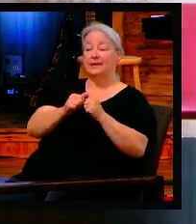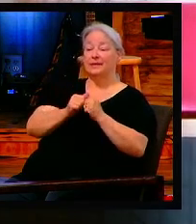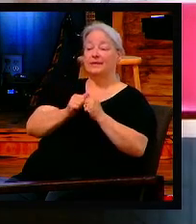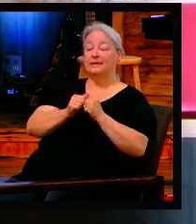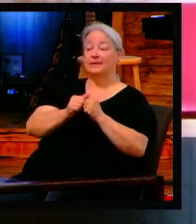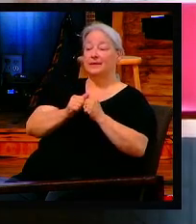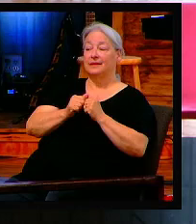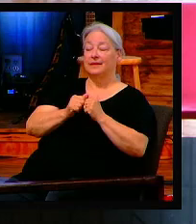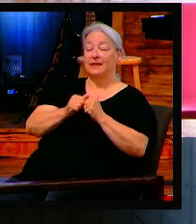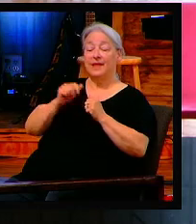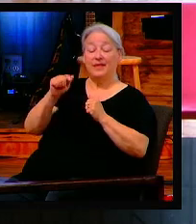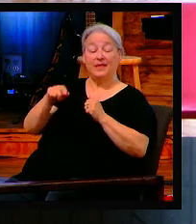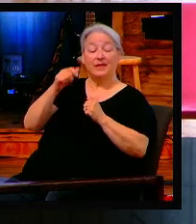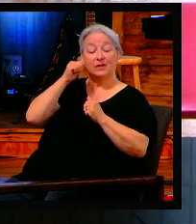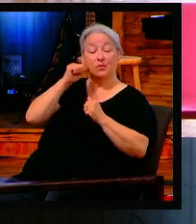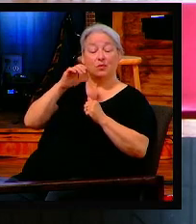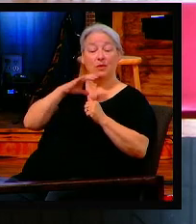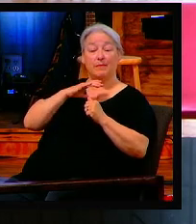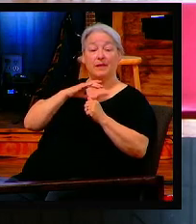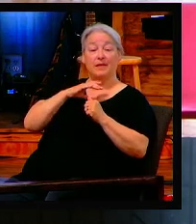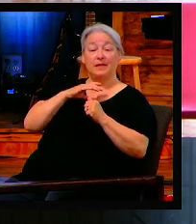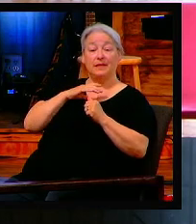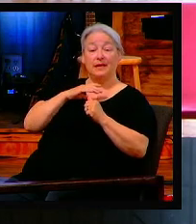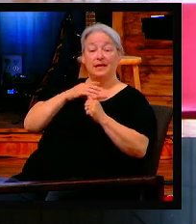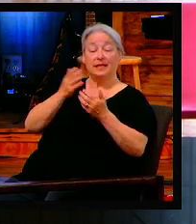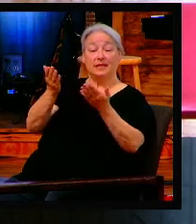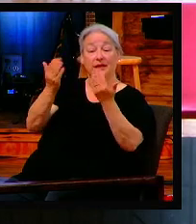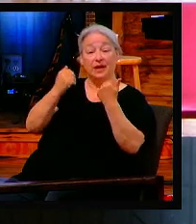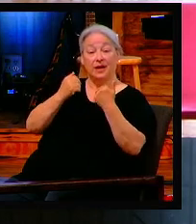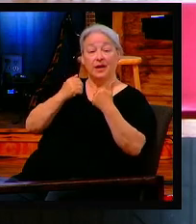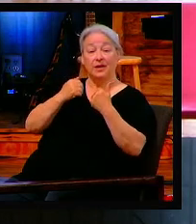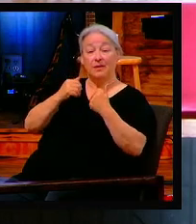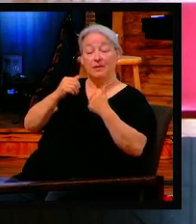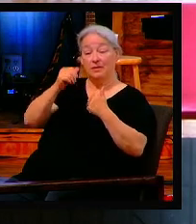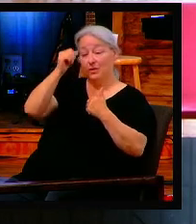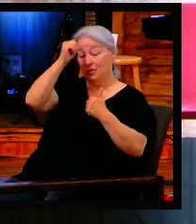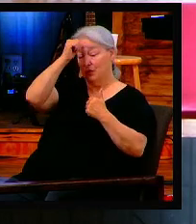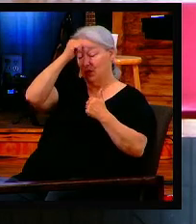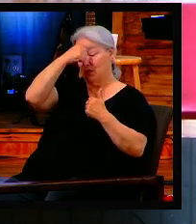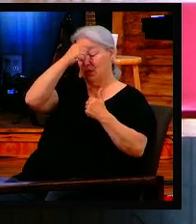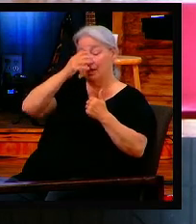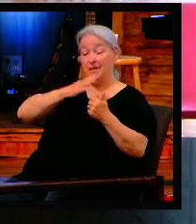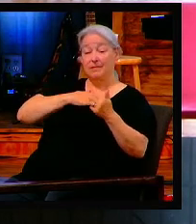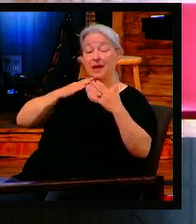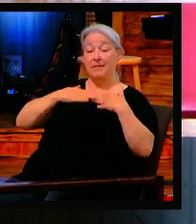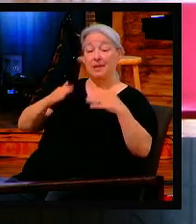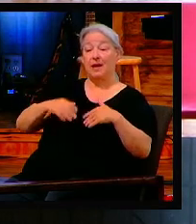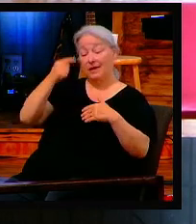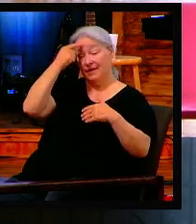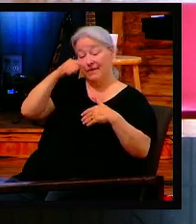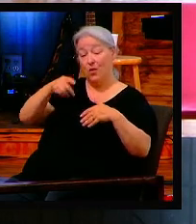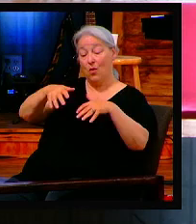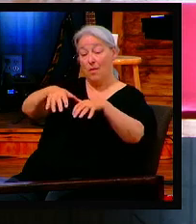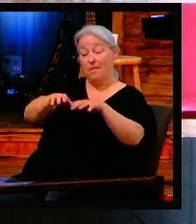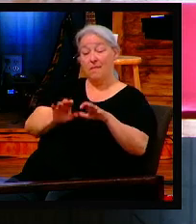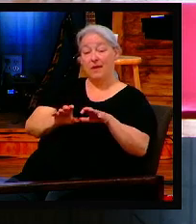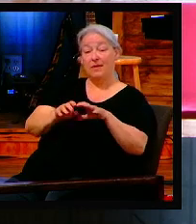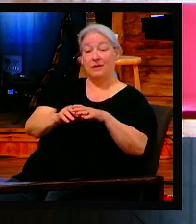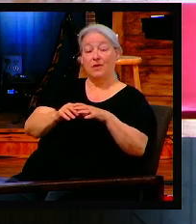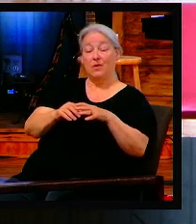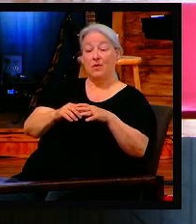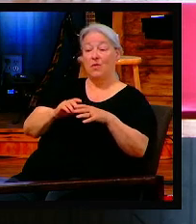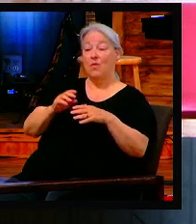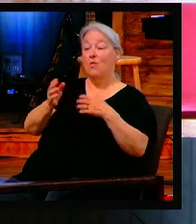beforehand to anoint my body for burial. Assuredly, I say to you, wherever. Everybody say, wherever. Wherever this gospel is